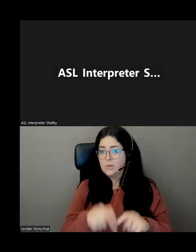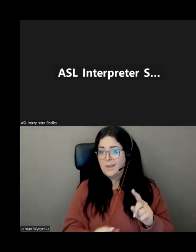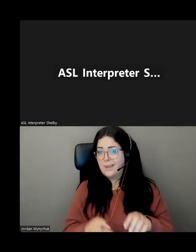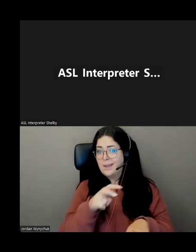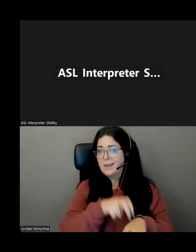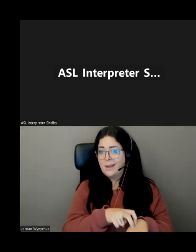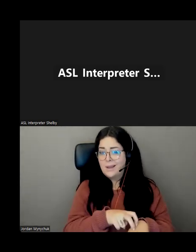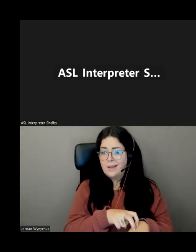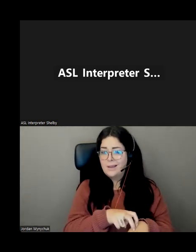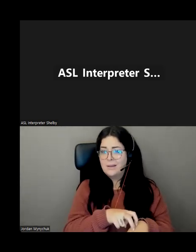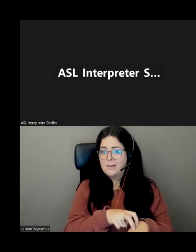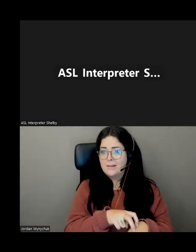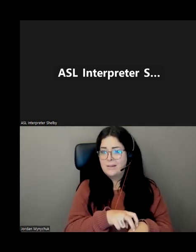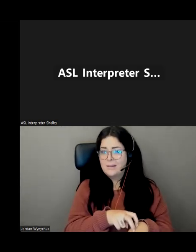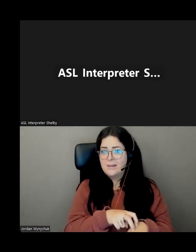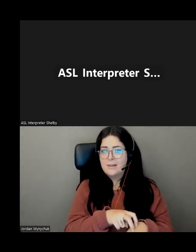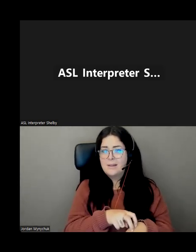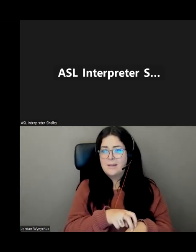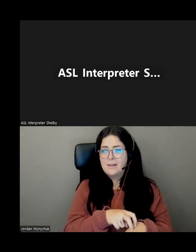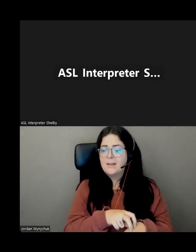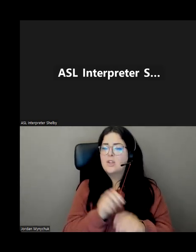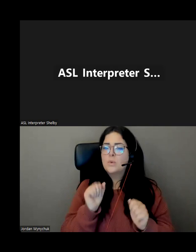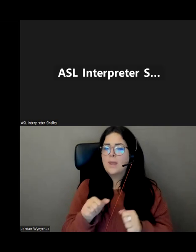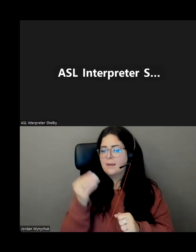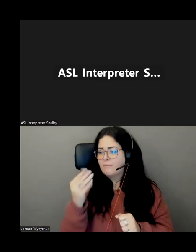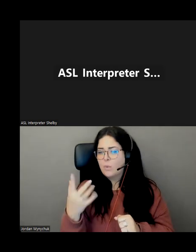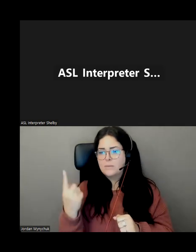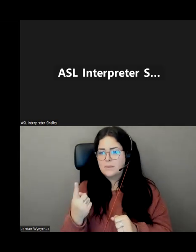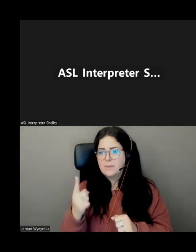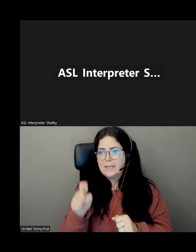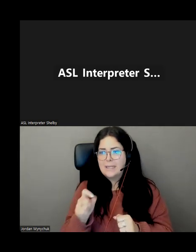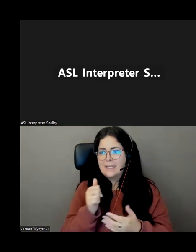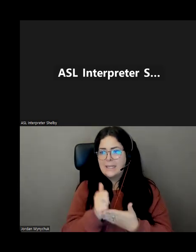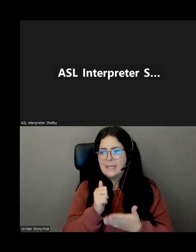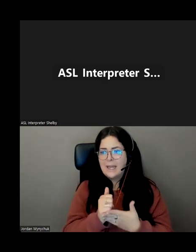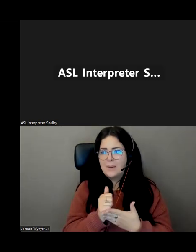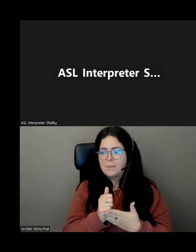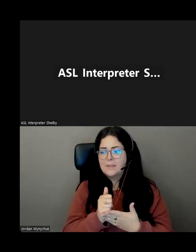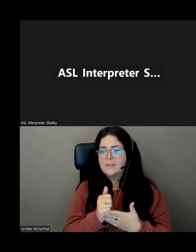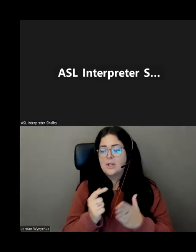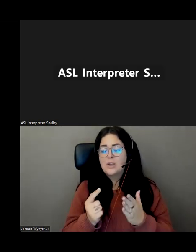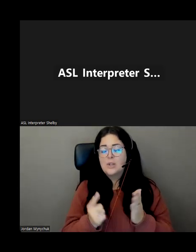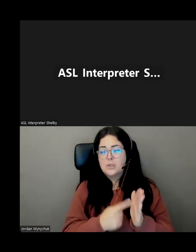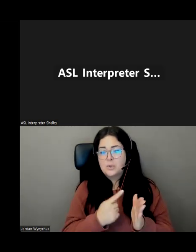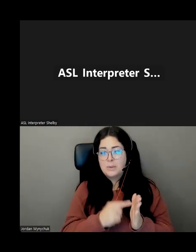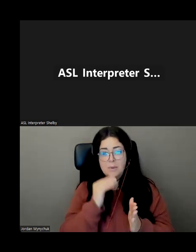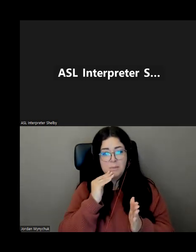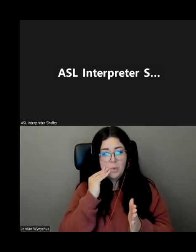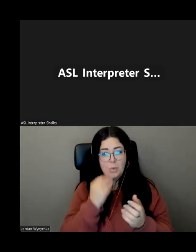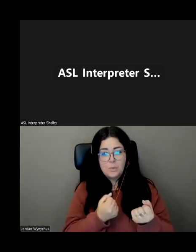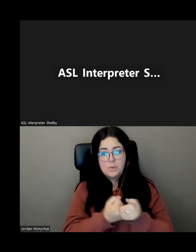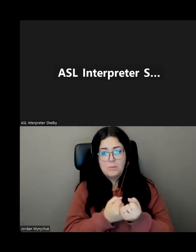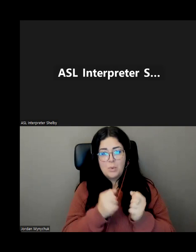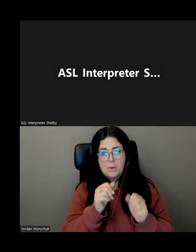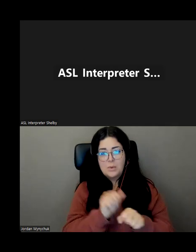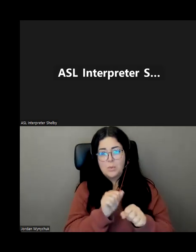to you know make somebody aware that i need help i mean sometimes a home support worker can have someone coming in they will